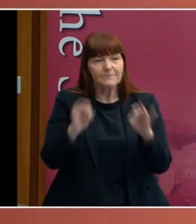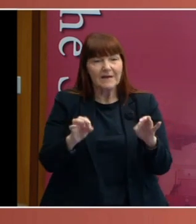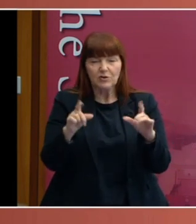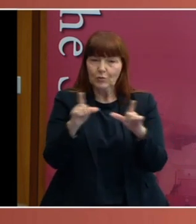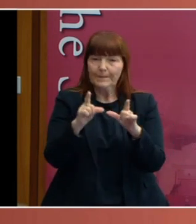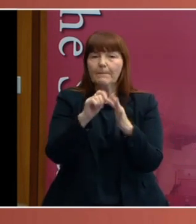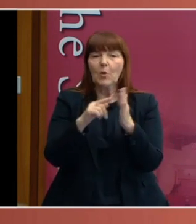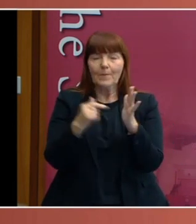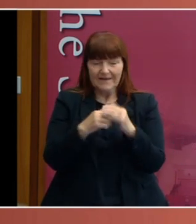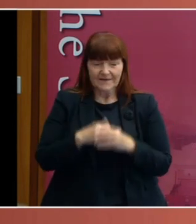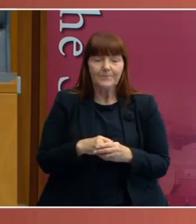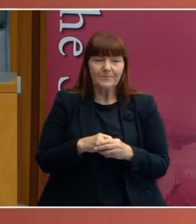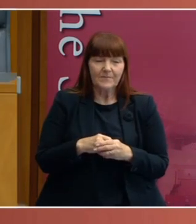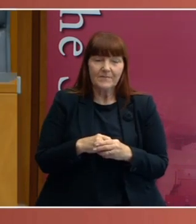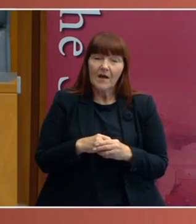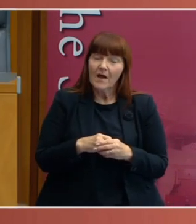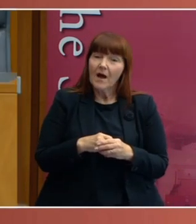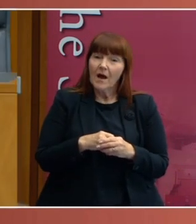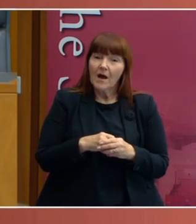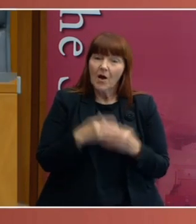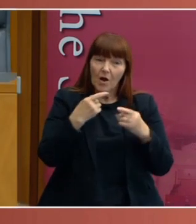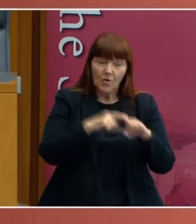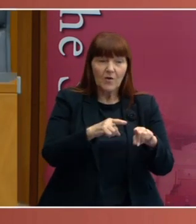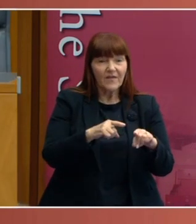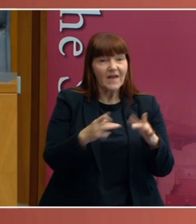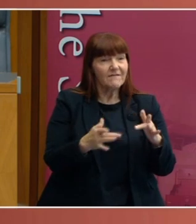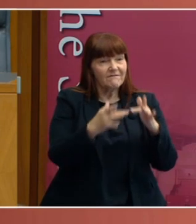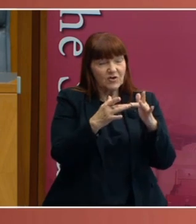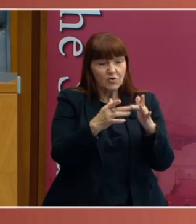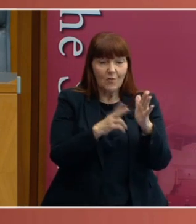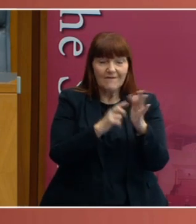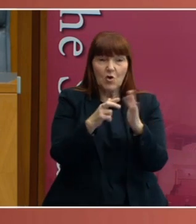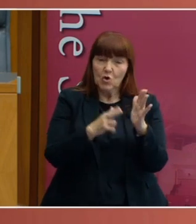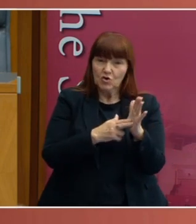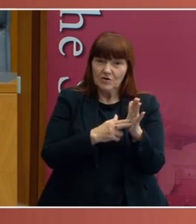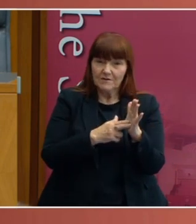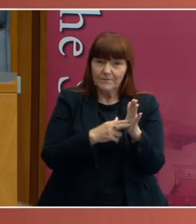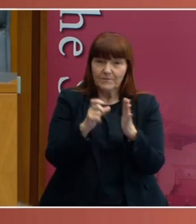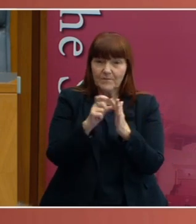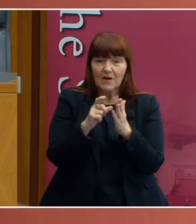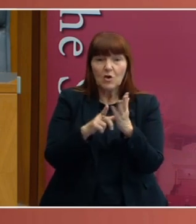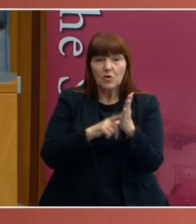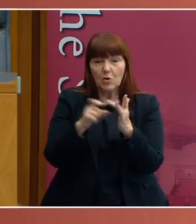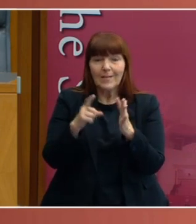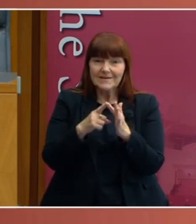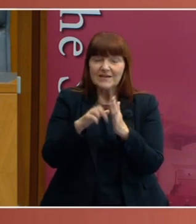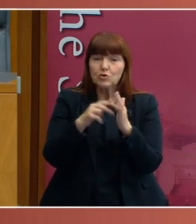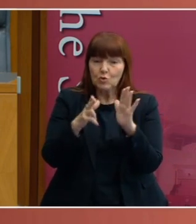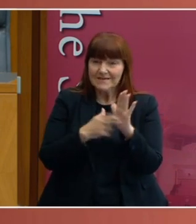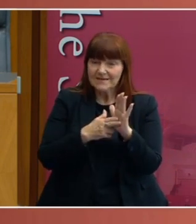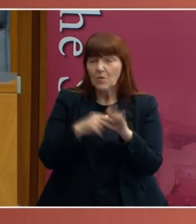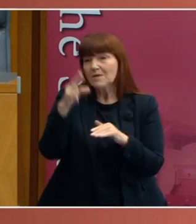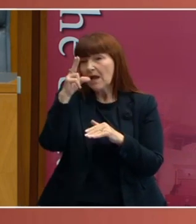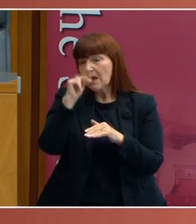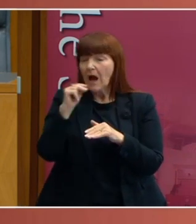to the unofficial version soon, but according to the official version, Dulcie Johnson was a young woman who was engaged to be